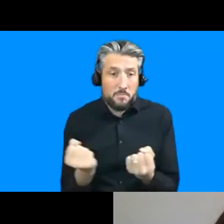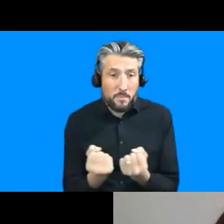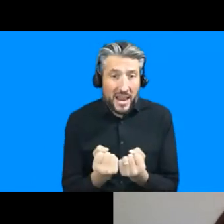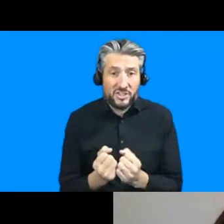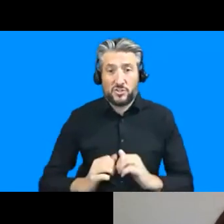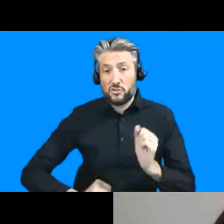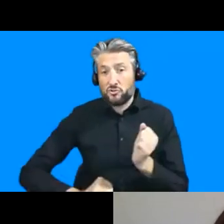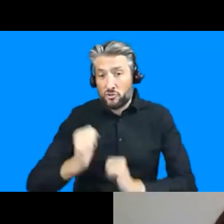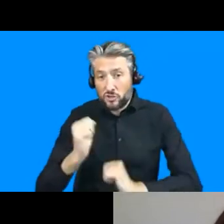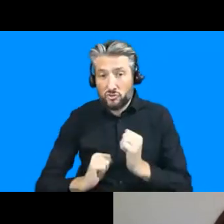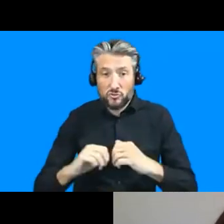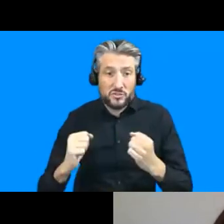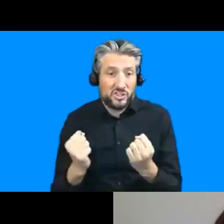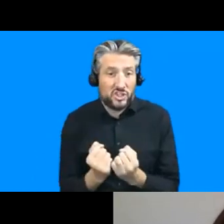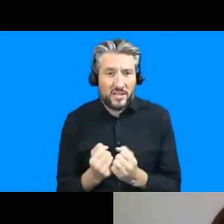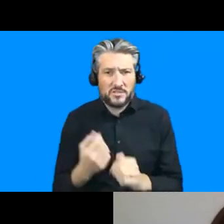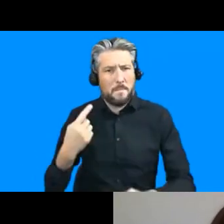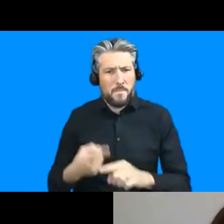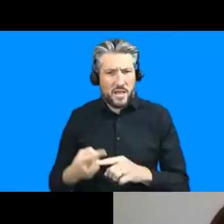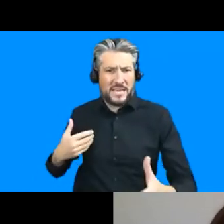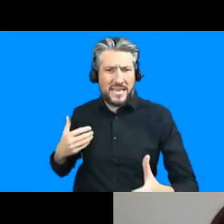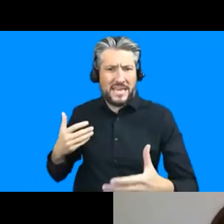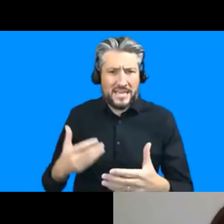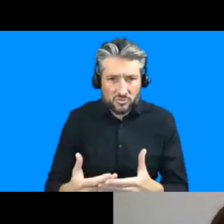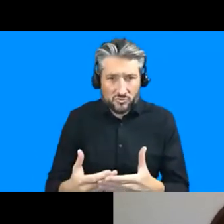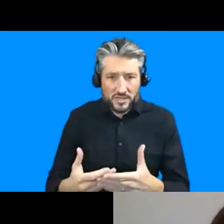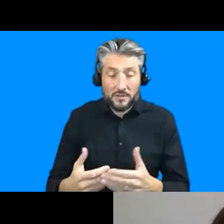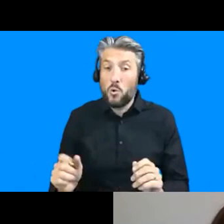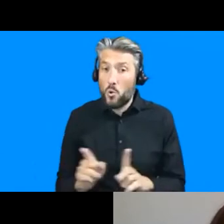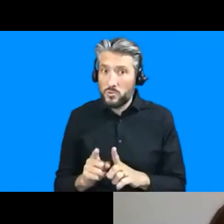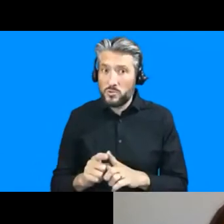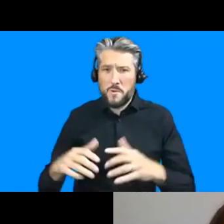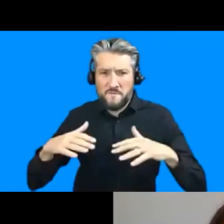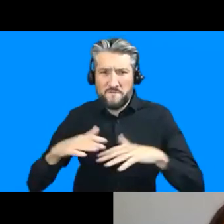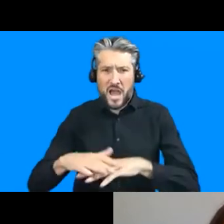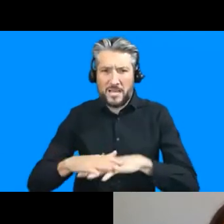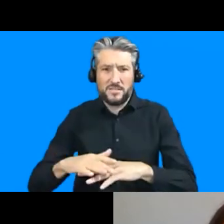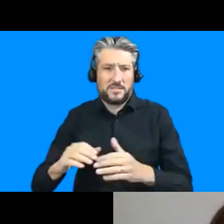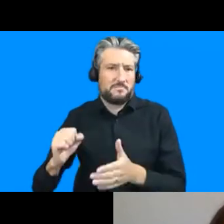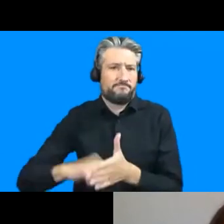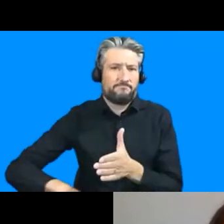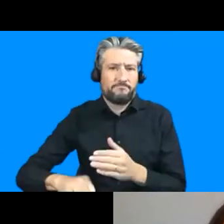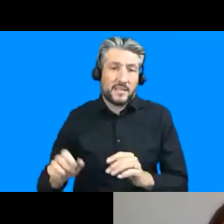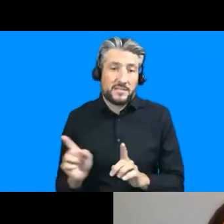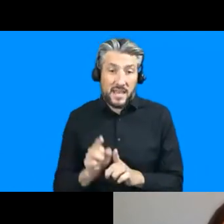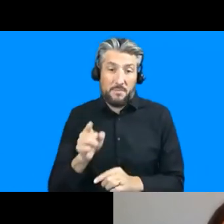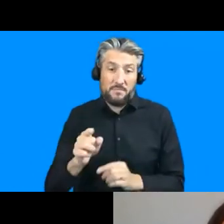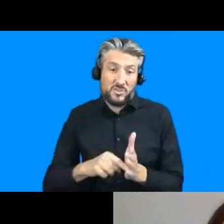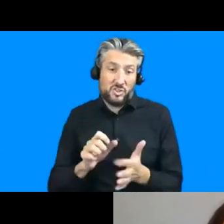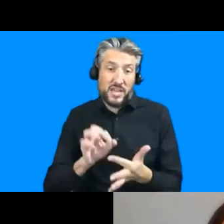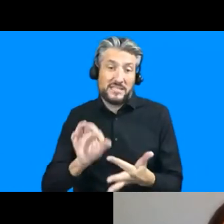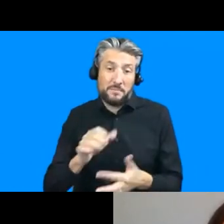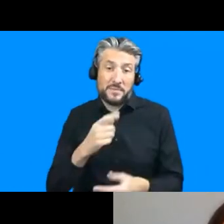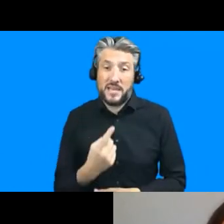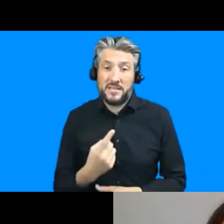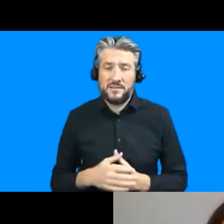change and indeed long histories including of violence as as jadeep's just pointed out so that means that we haven't just seen an epidemic crisis